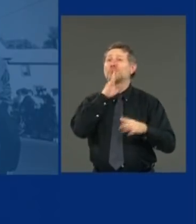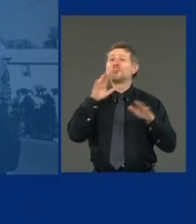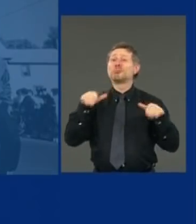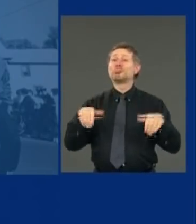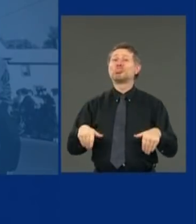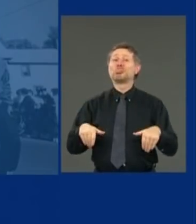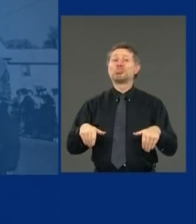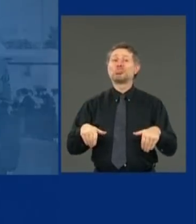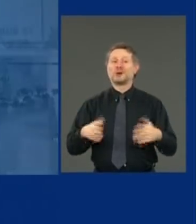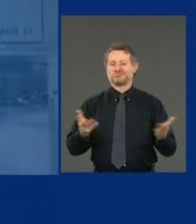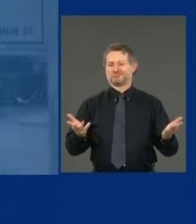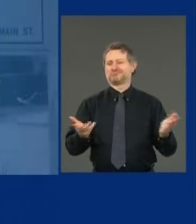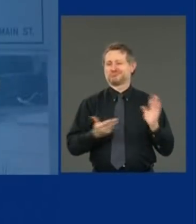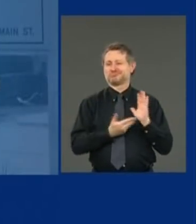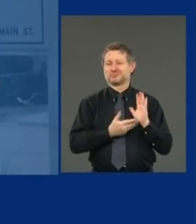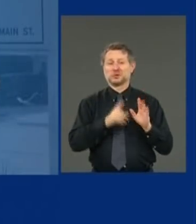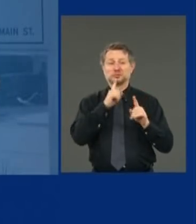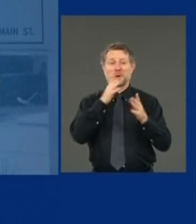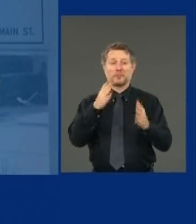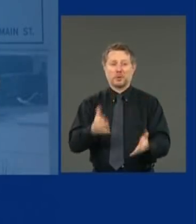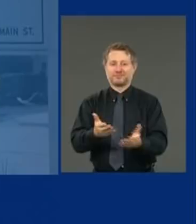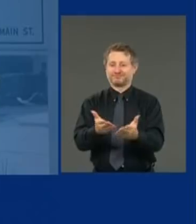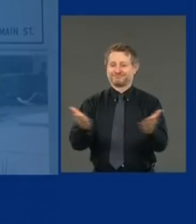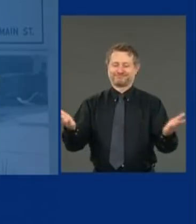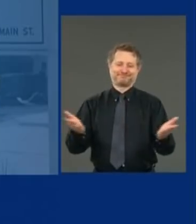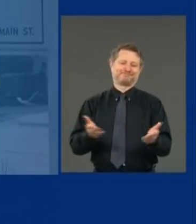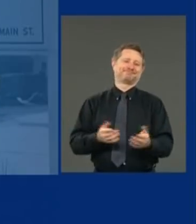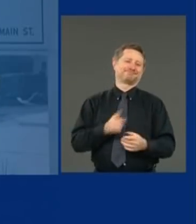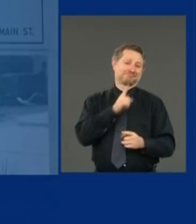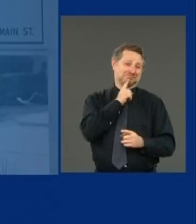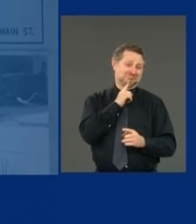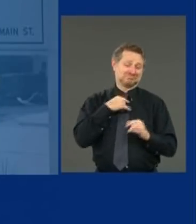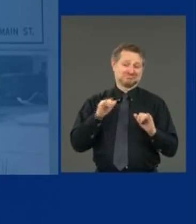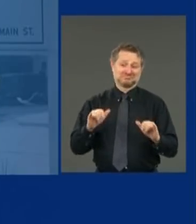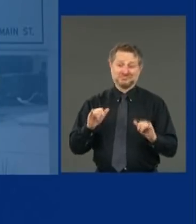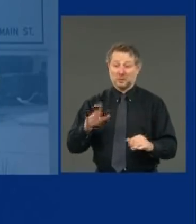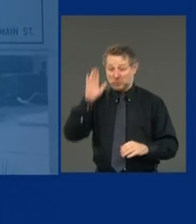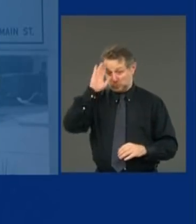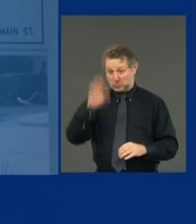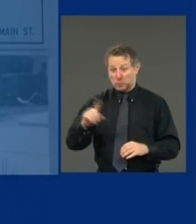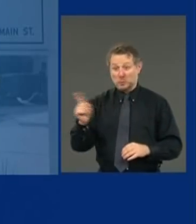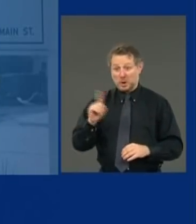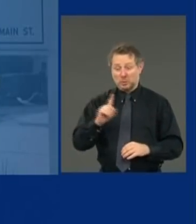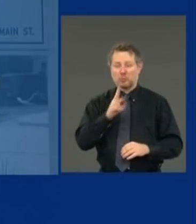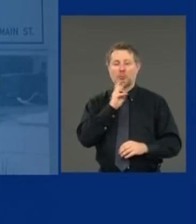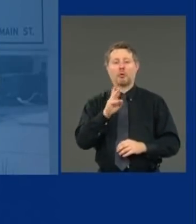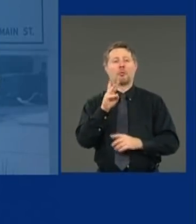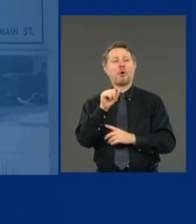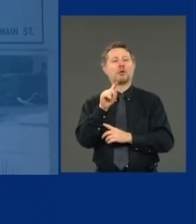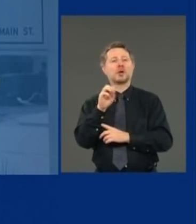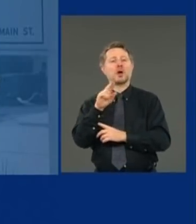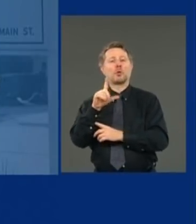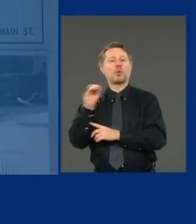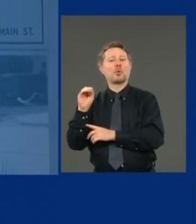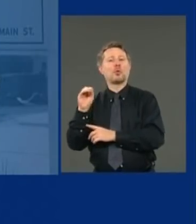assembled press. You guys should know Waterloo, New York, Seneca County, 1866.